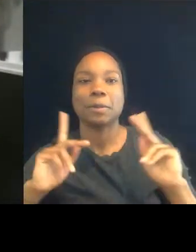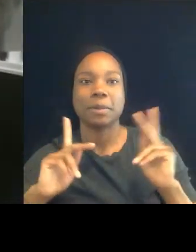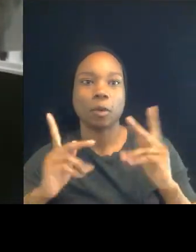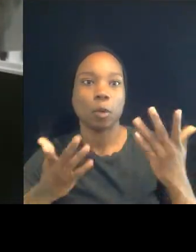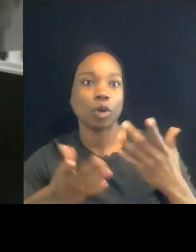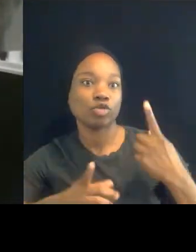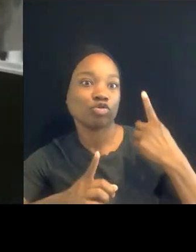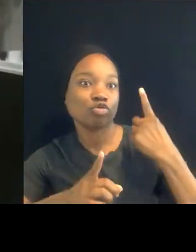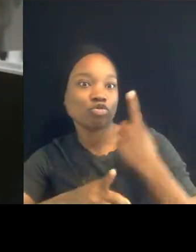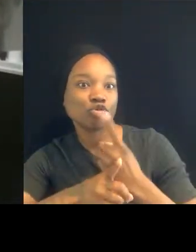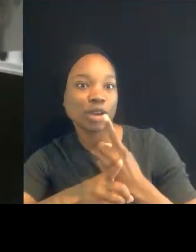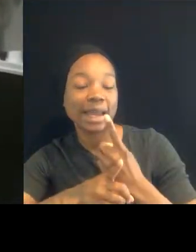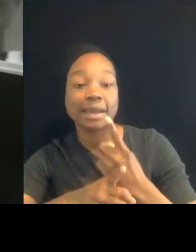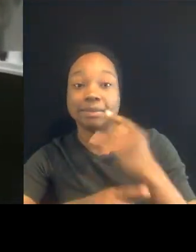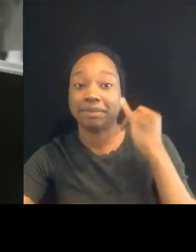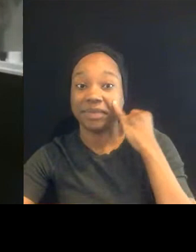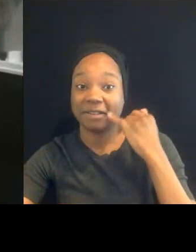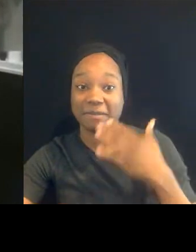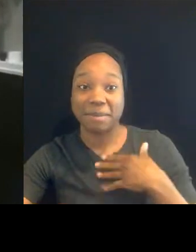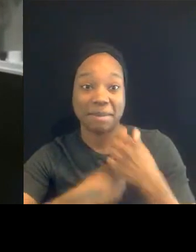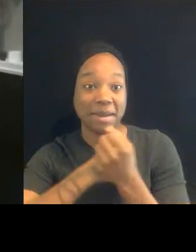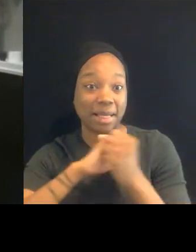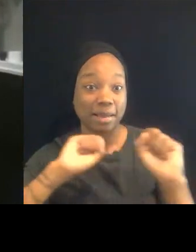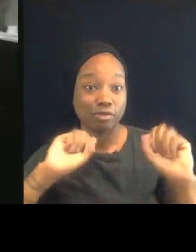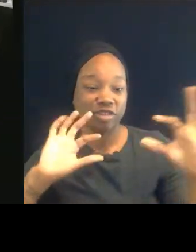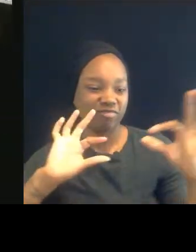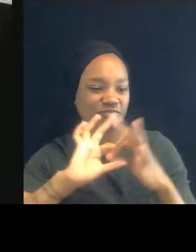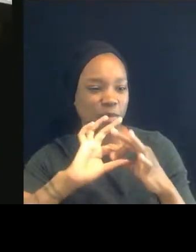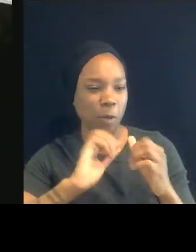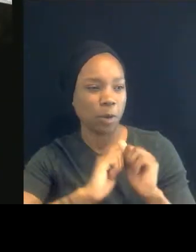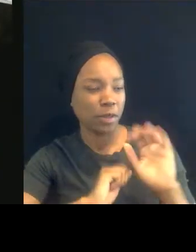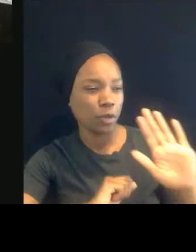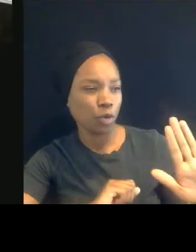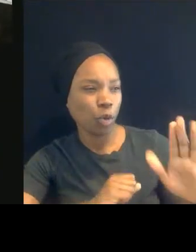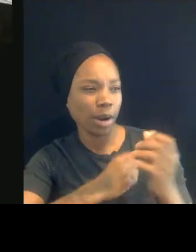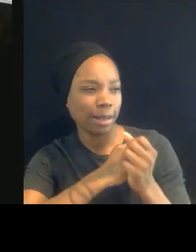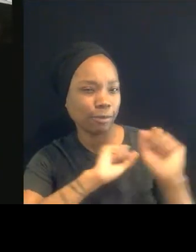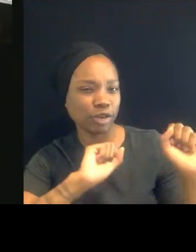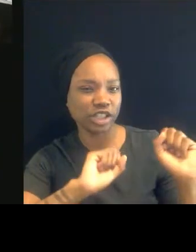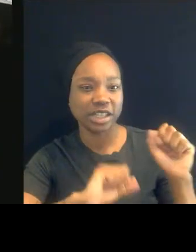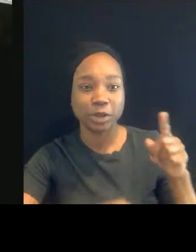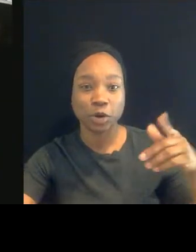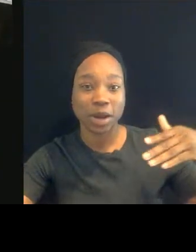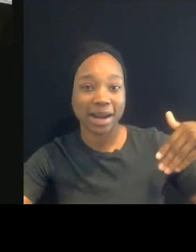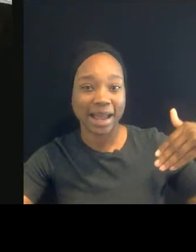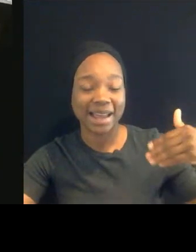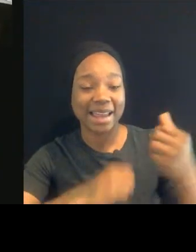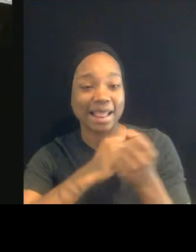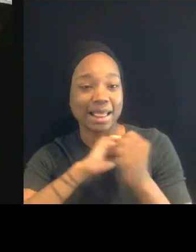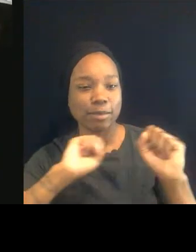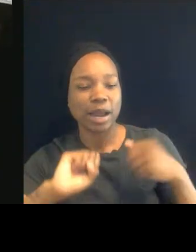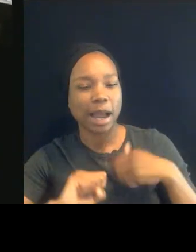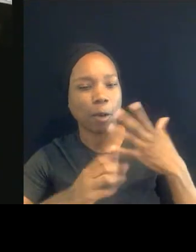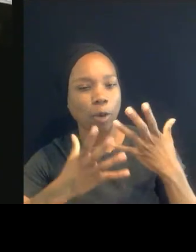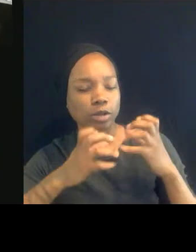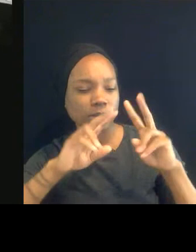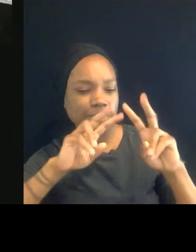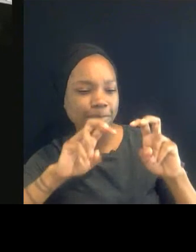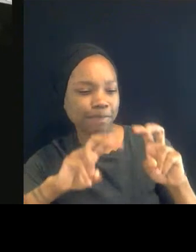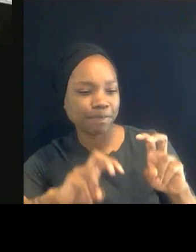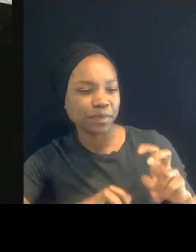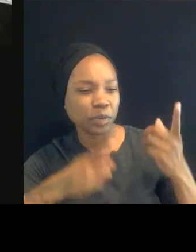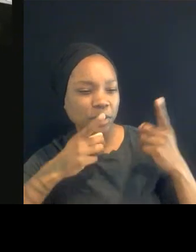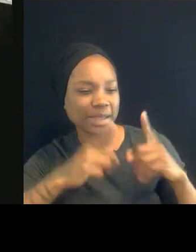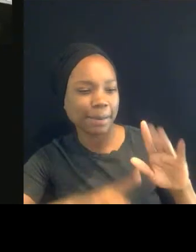liberation is tied to yours and you're not liberated, I'm going to look at specifics in your life. I'm willing to listen to what that's going to be.